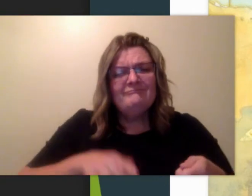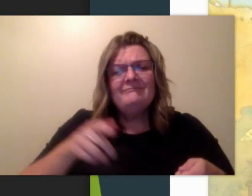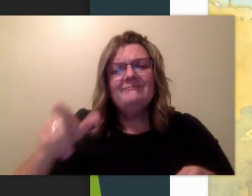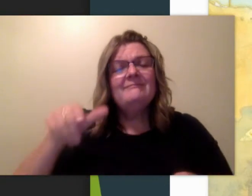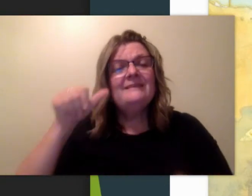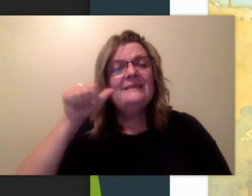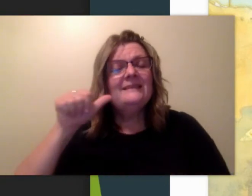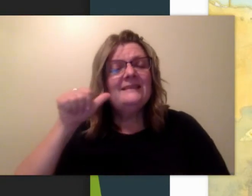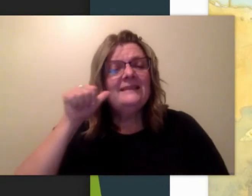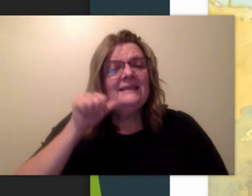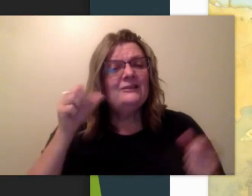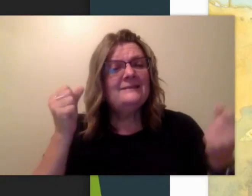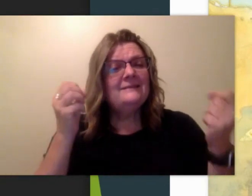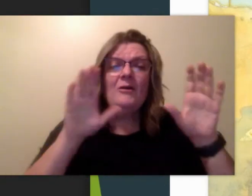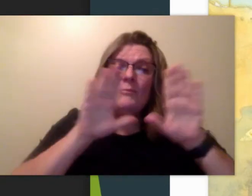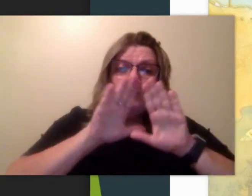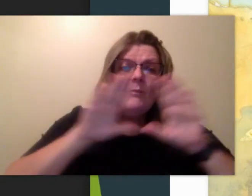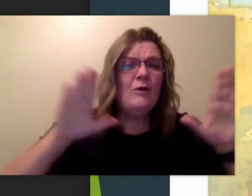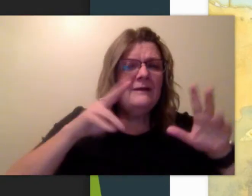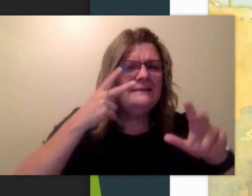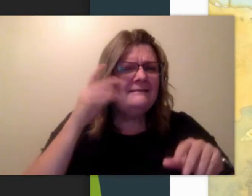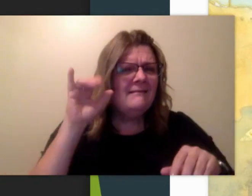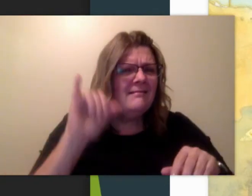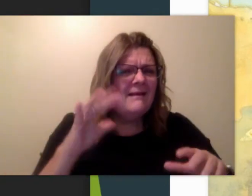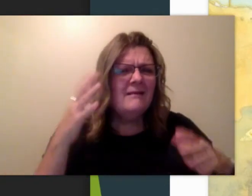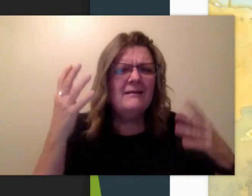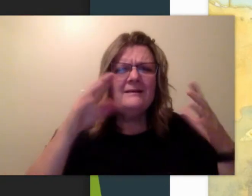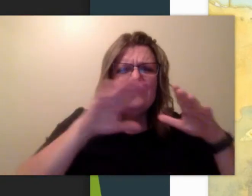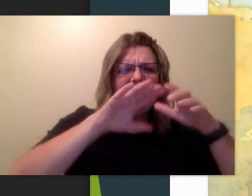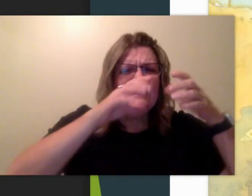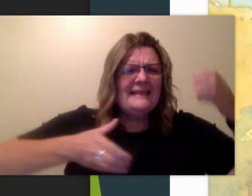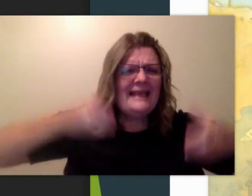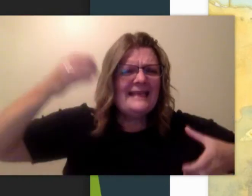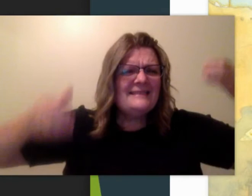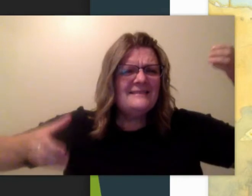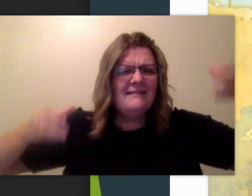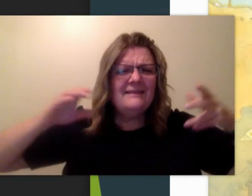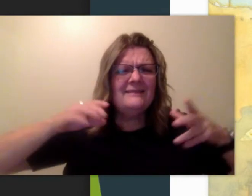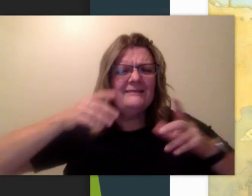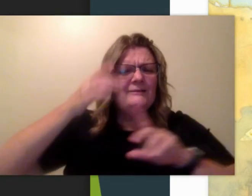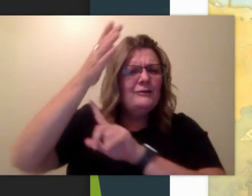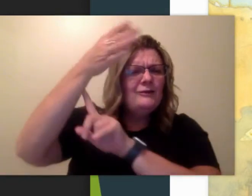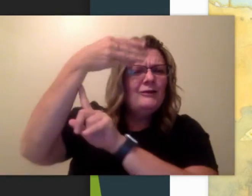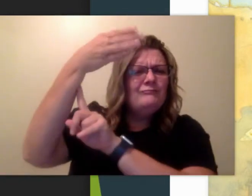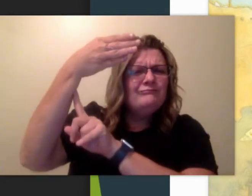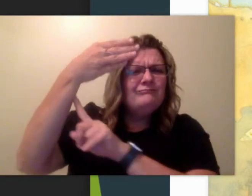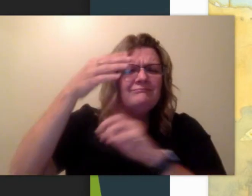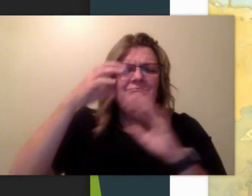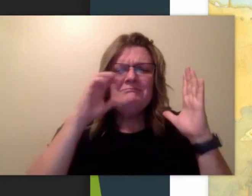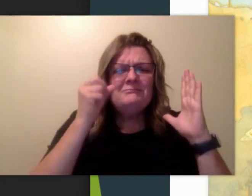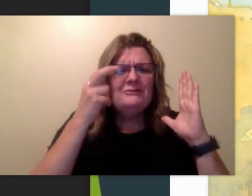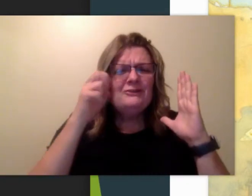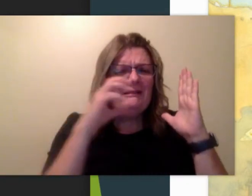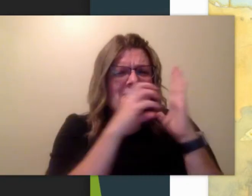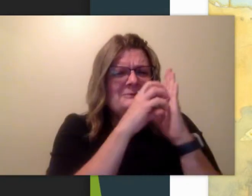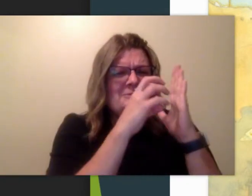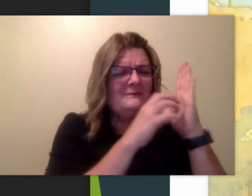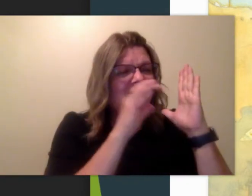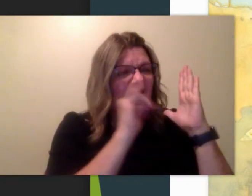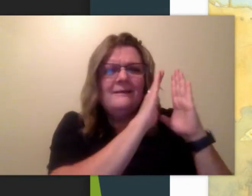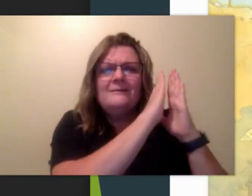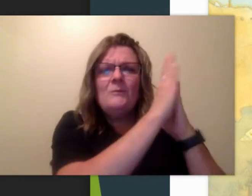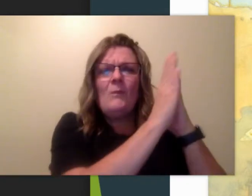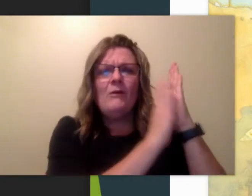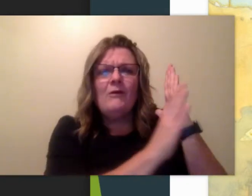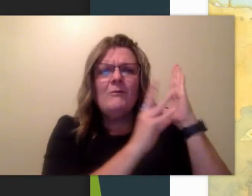Mom and the daughter. They're signing wall. And they're building like a sand castle with a flag. And they're